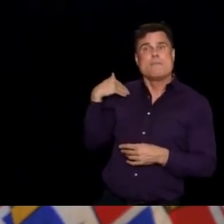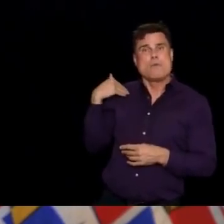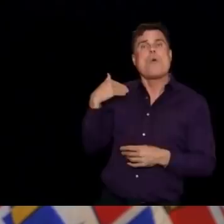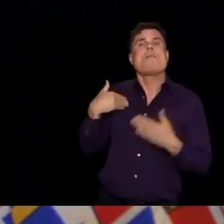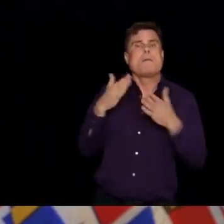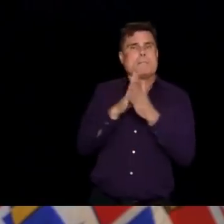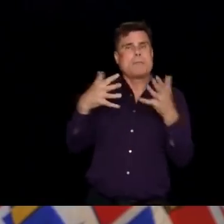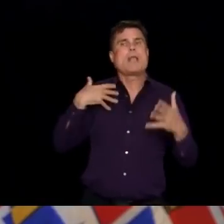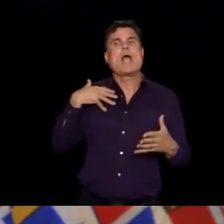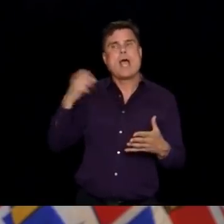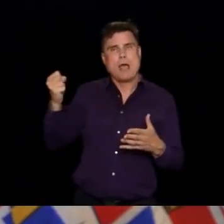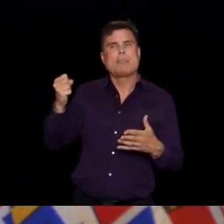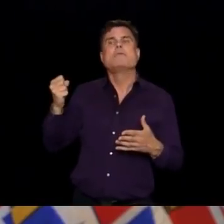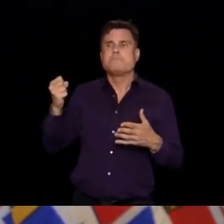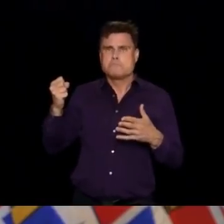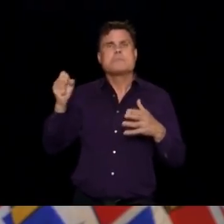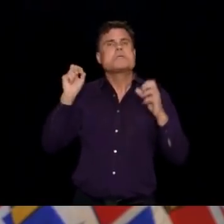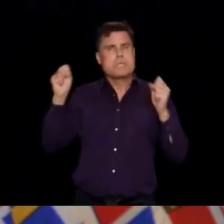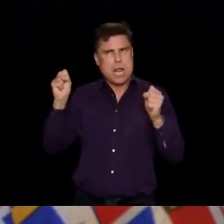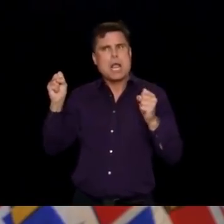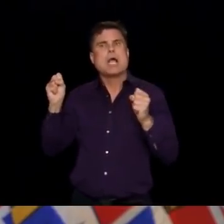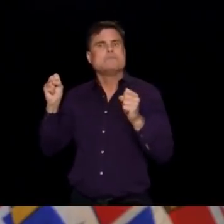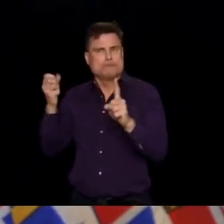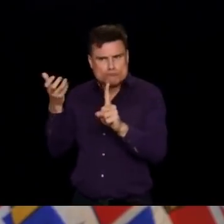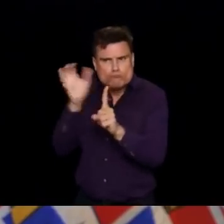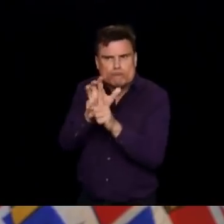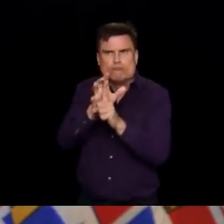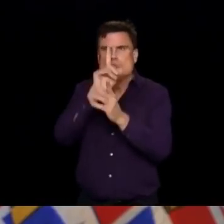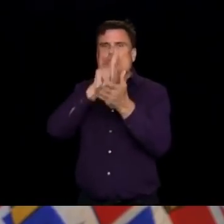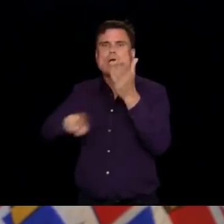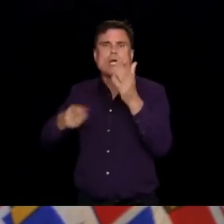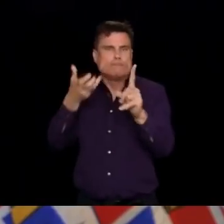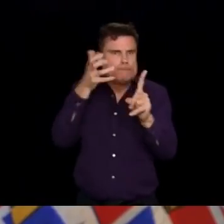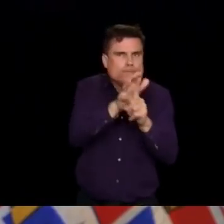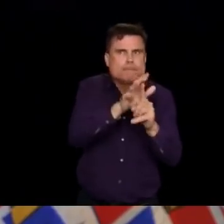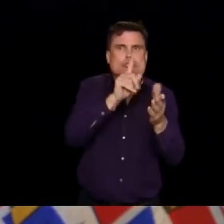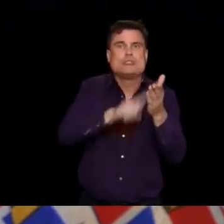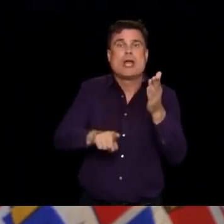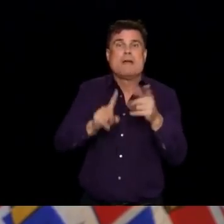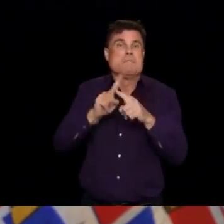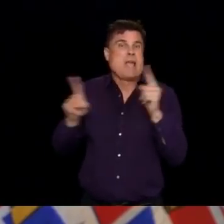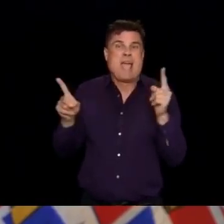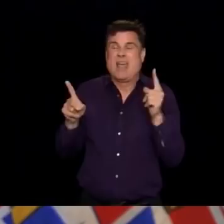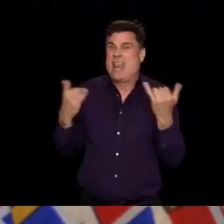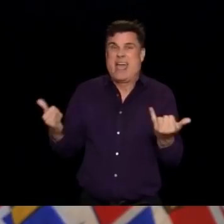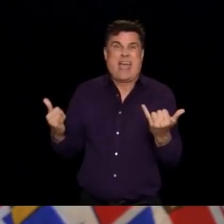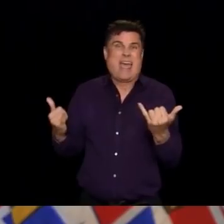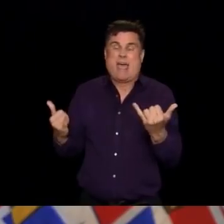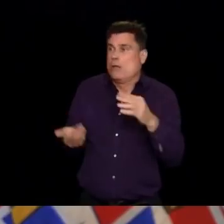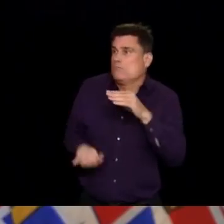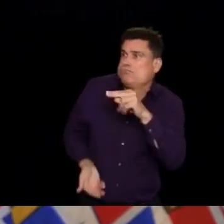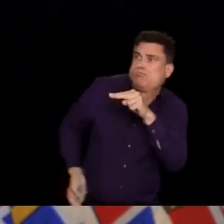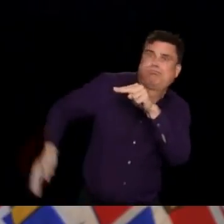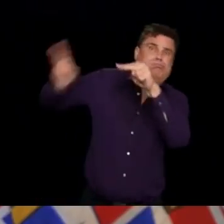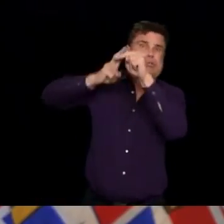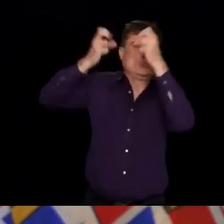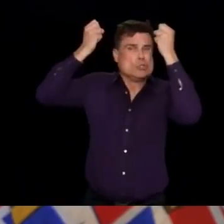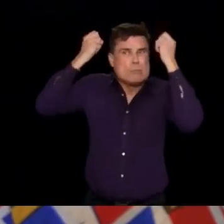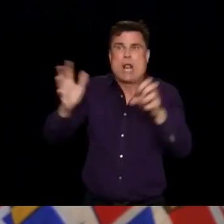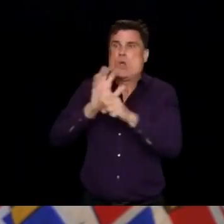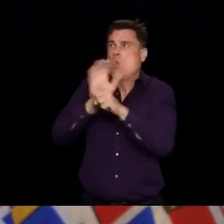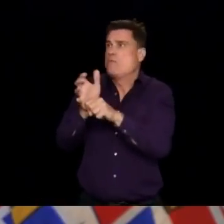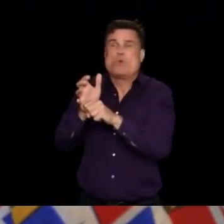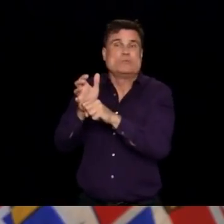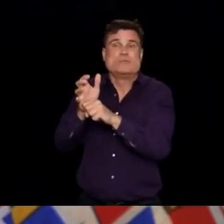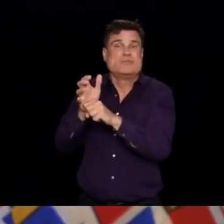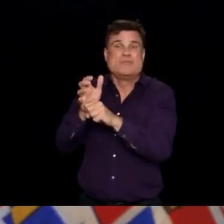been following safe distancing rules and things. So, it's been a challenge for them. And we want, I mean, the best thing for all